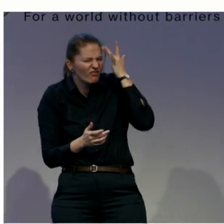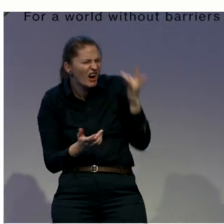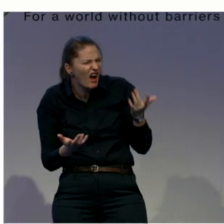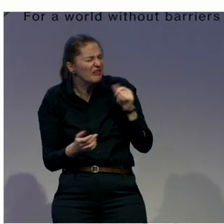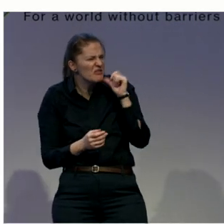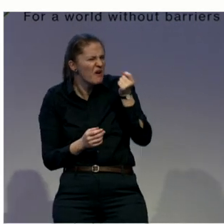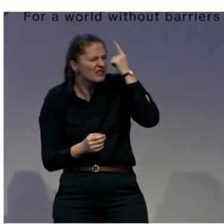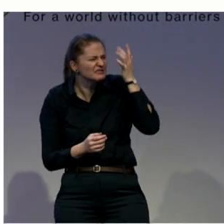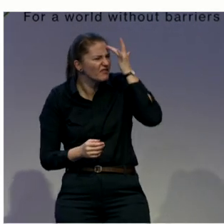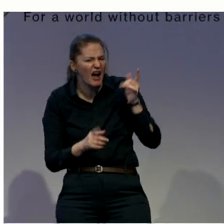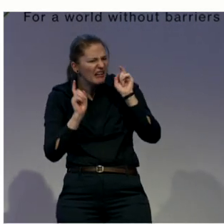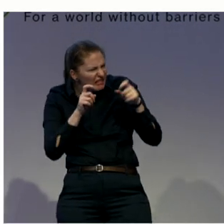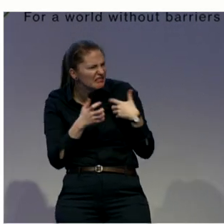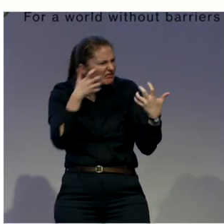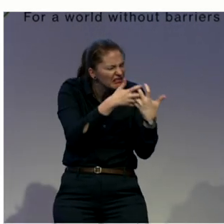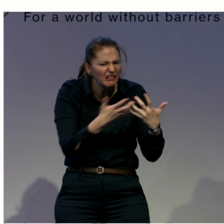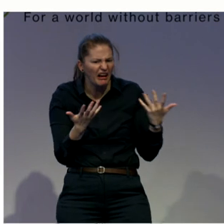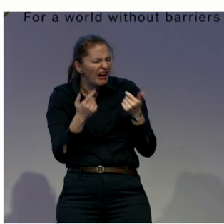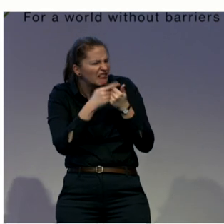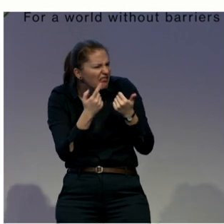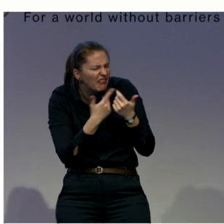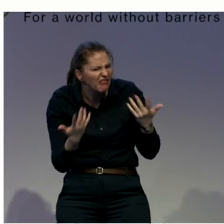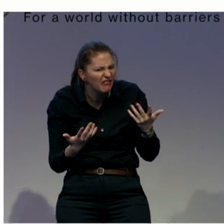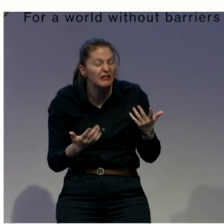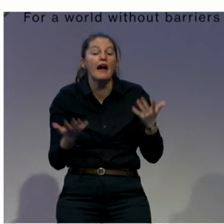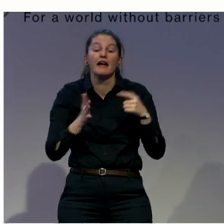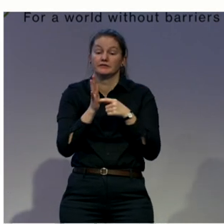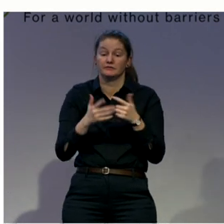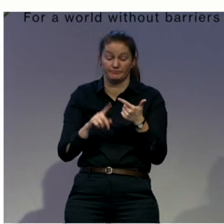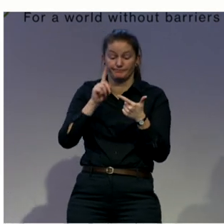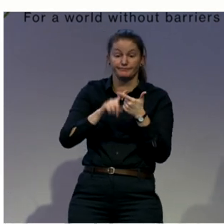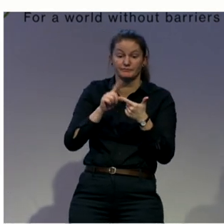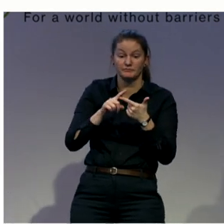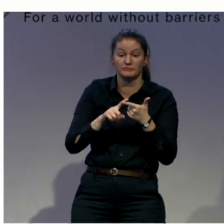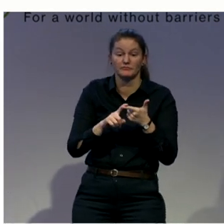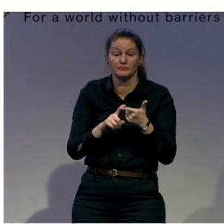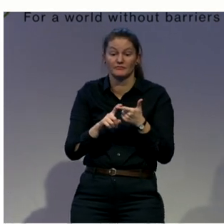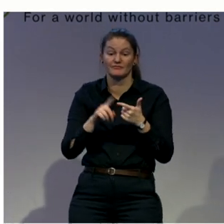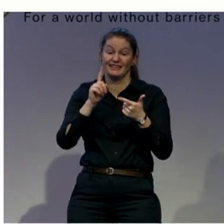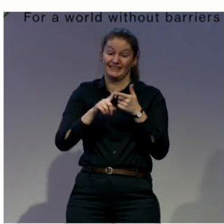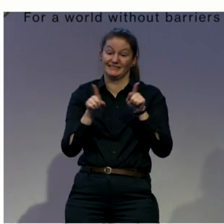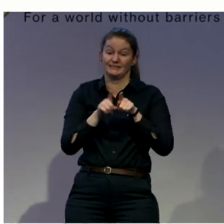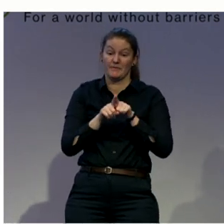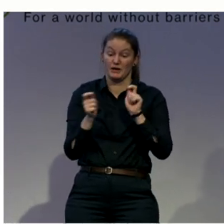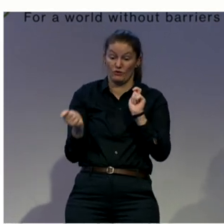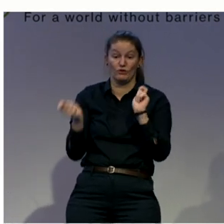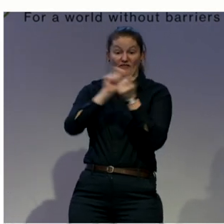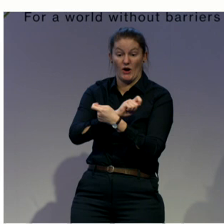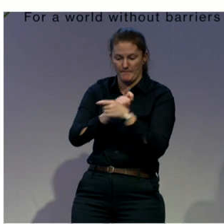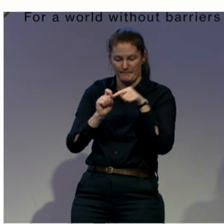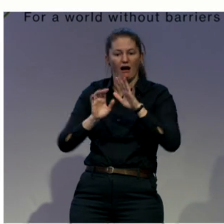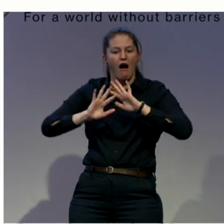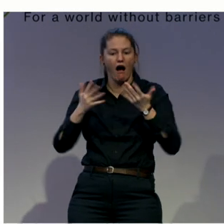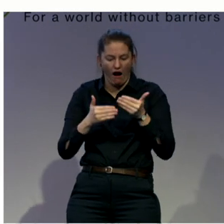this is a procedure reform, we still have the criminal substantive law that is